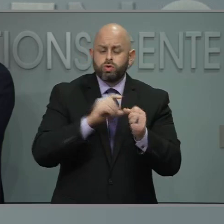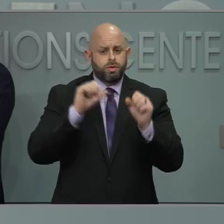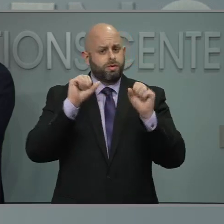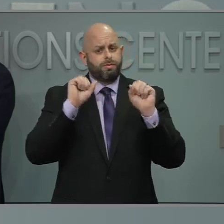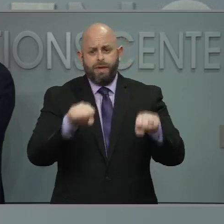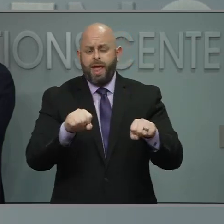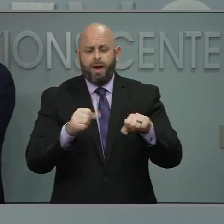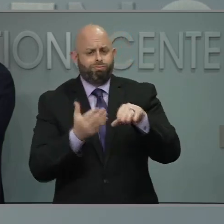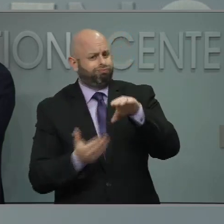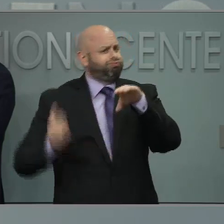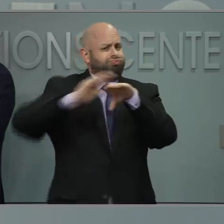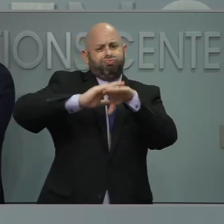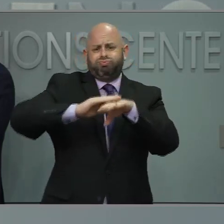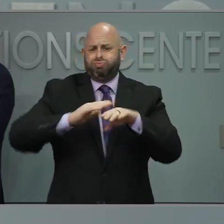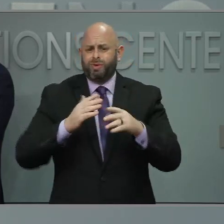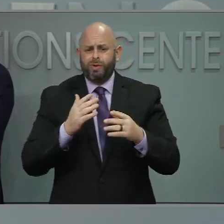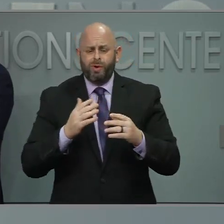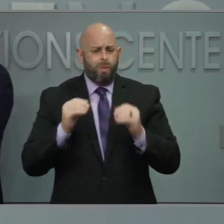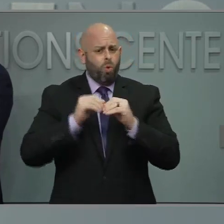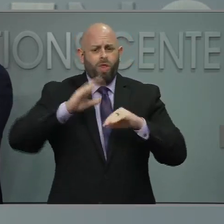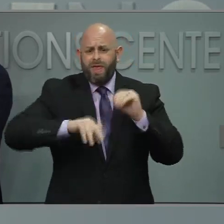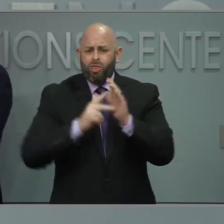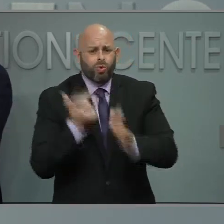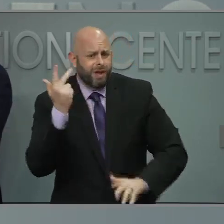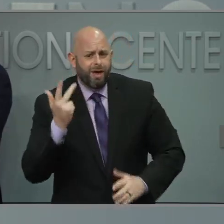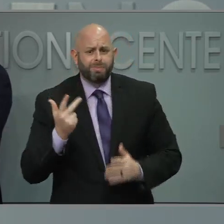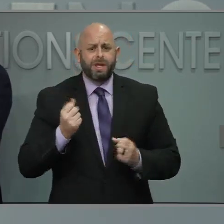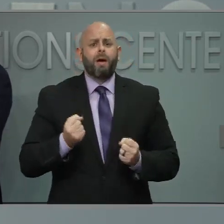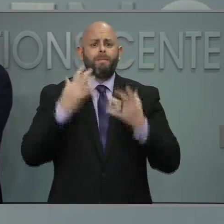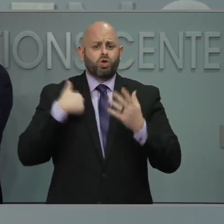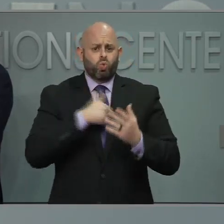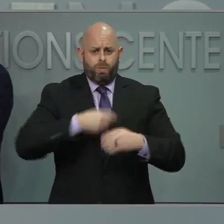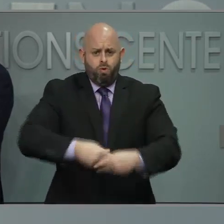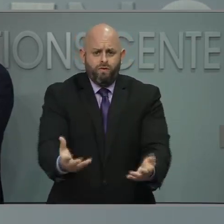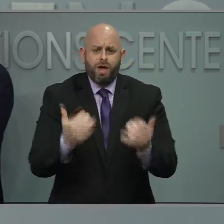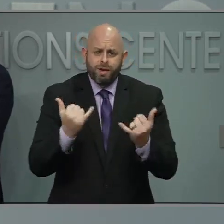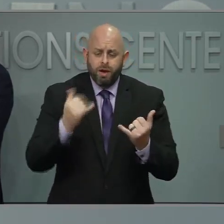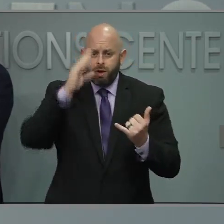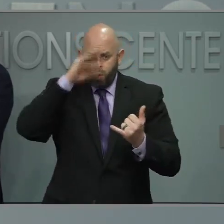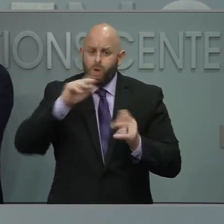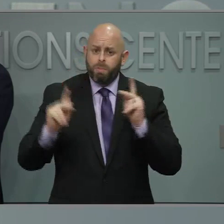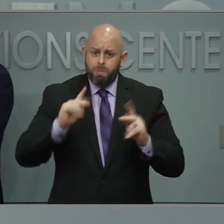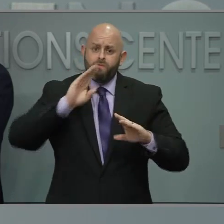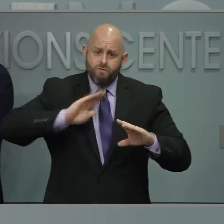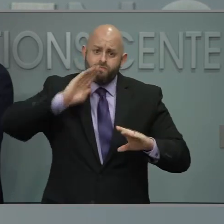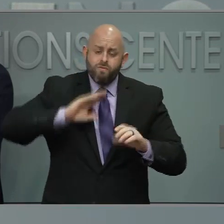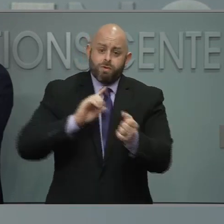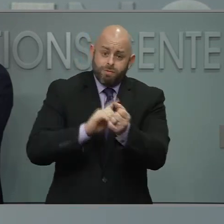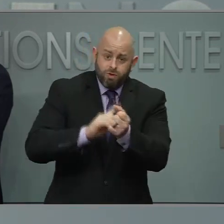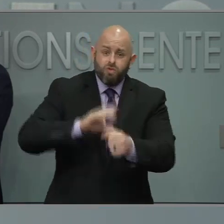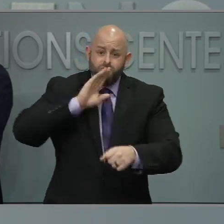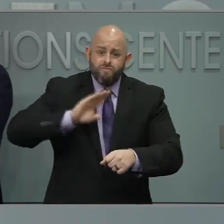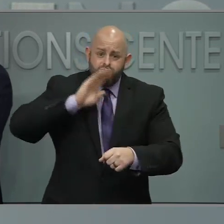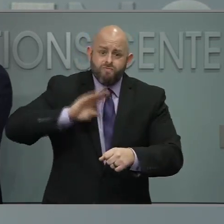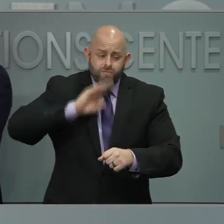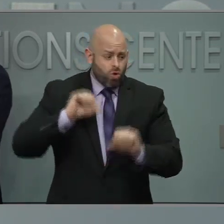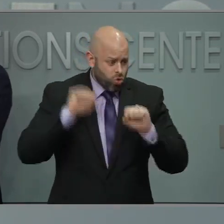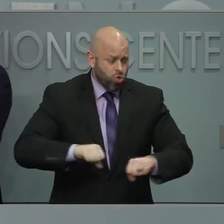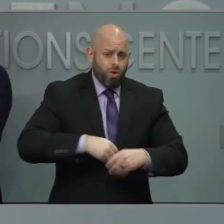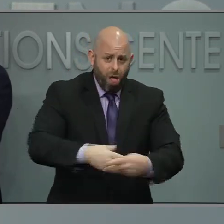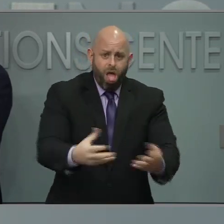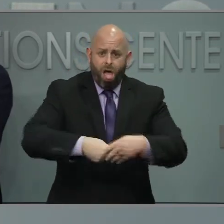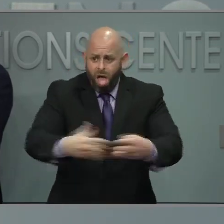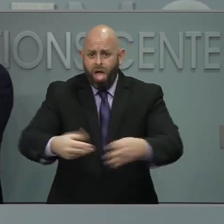the number of vaccines that we are getting right now. So we know that it is frustrating that the supply is low and folks could be doing more.